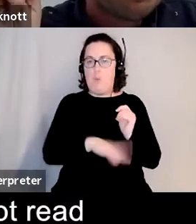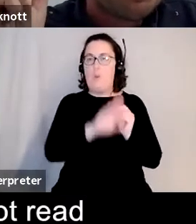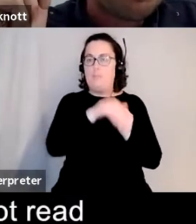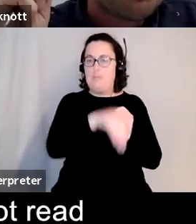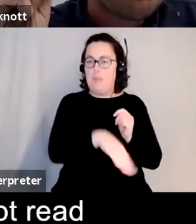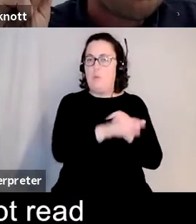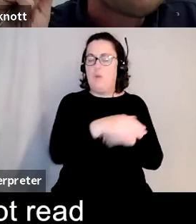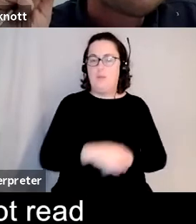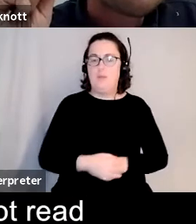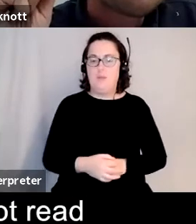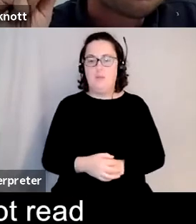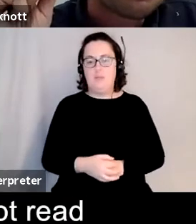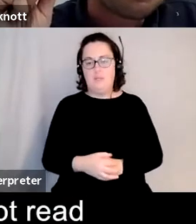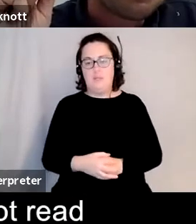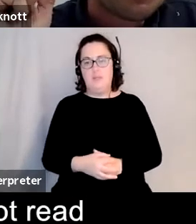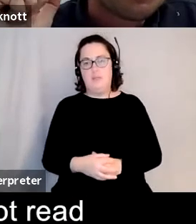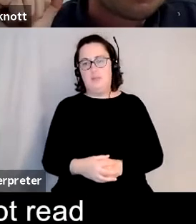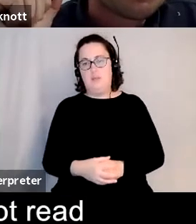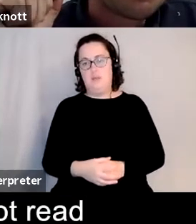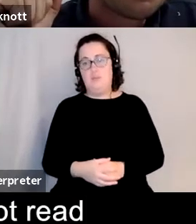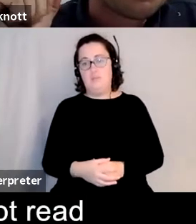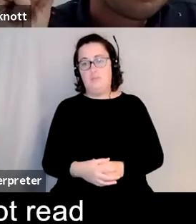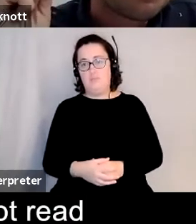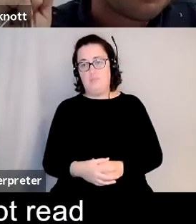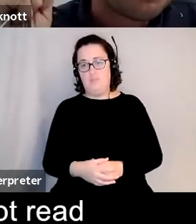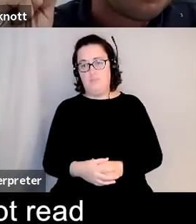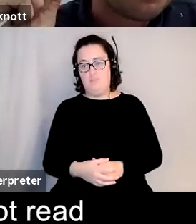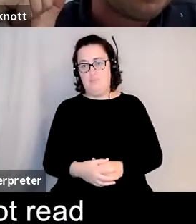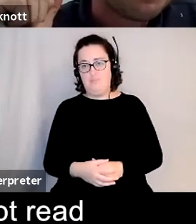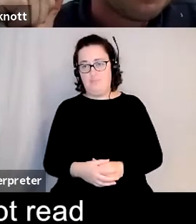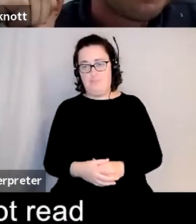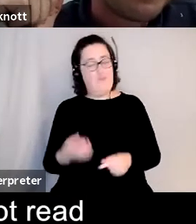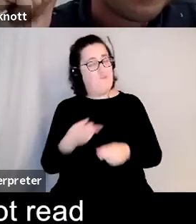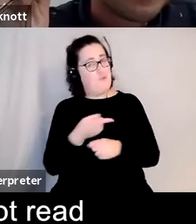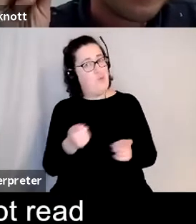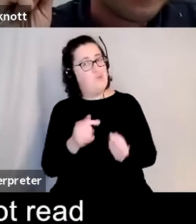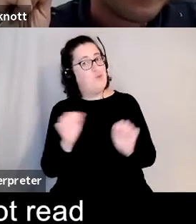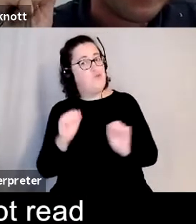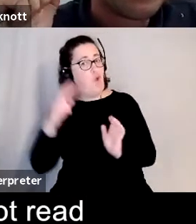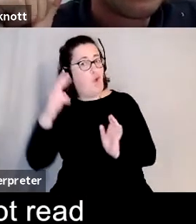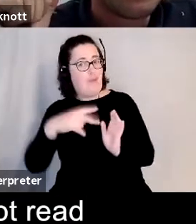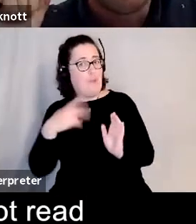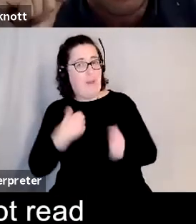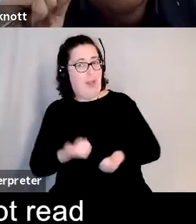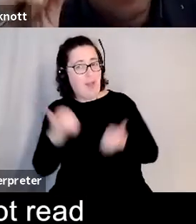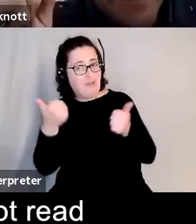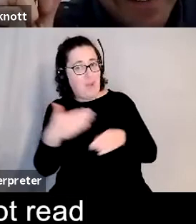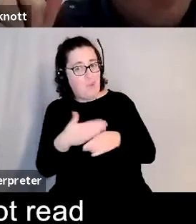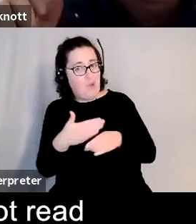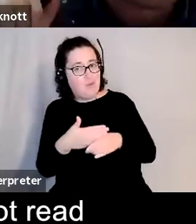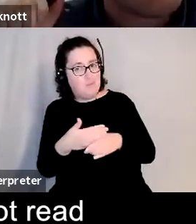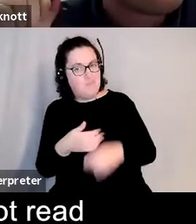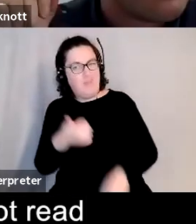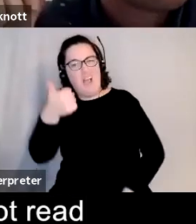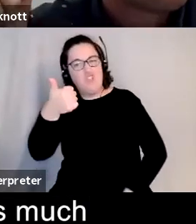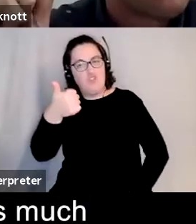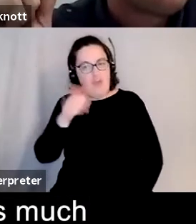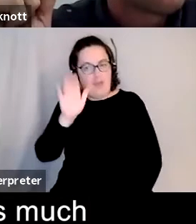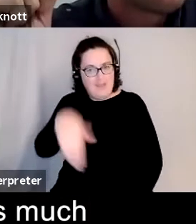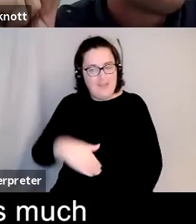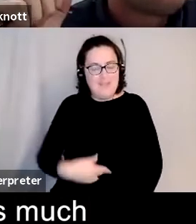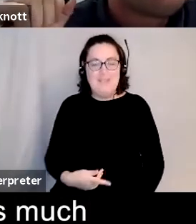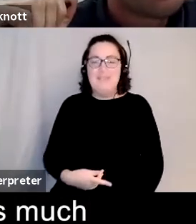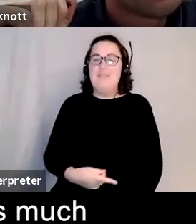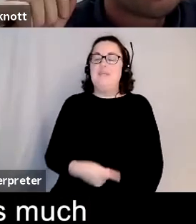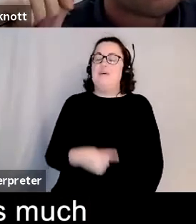okay so for those of you who have not read my great work it's fine um it it opens with a